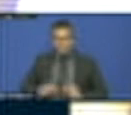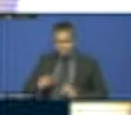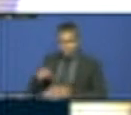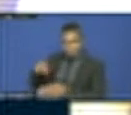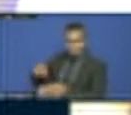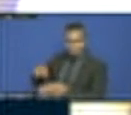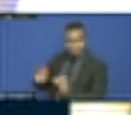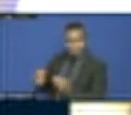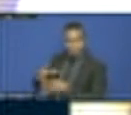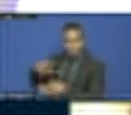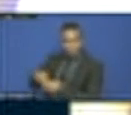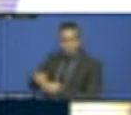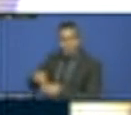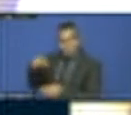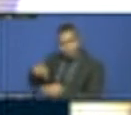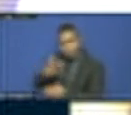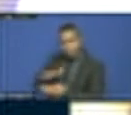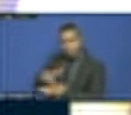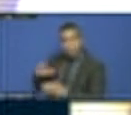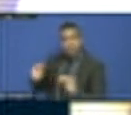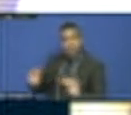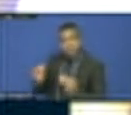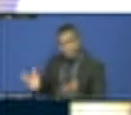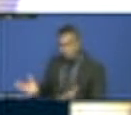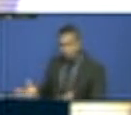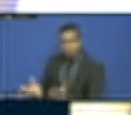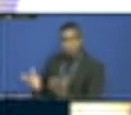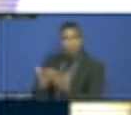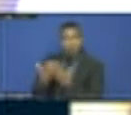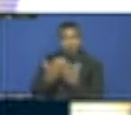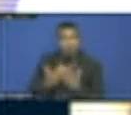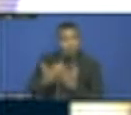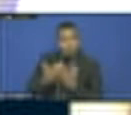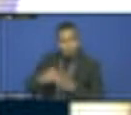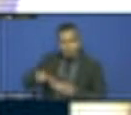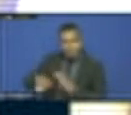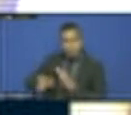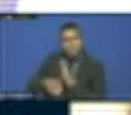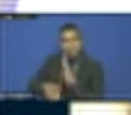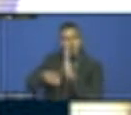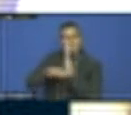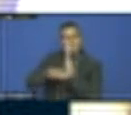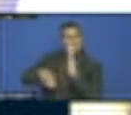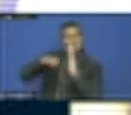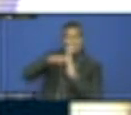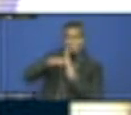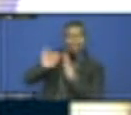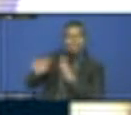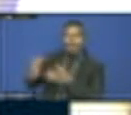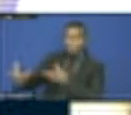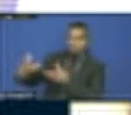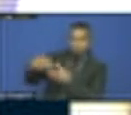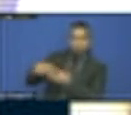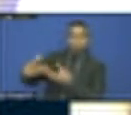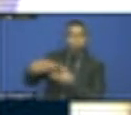level in parliament we have junior parliamentarians, but we want to inculcate the participation of youth at the local